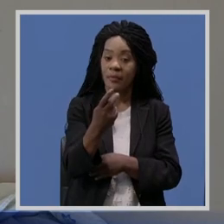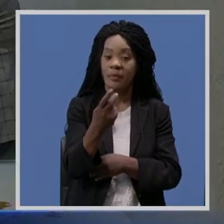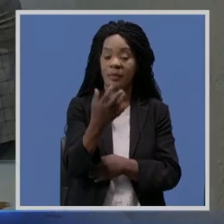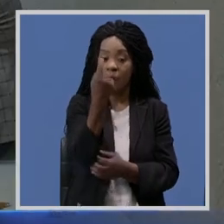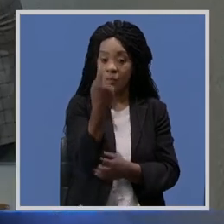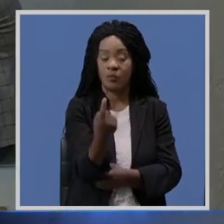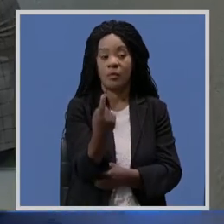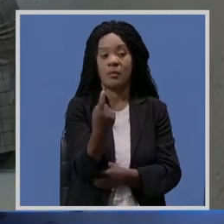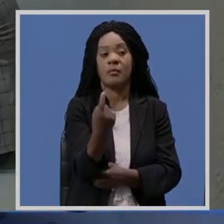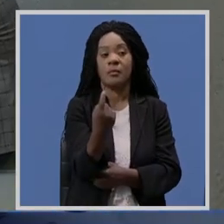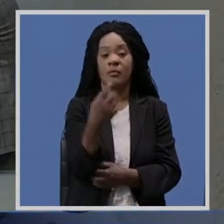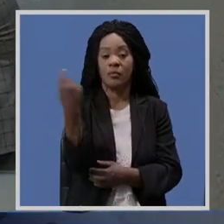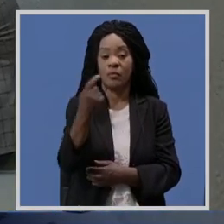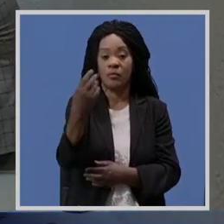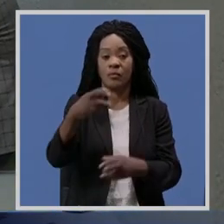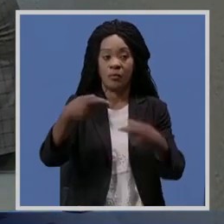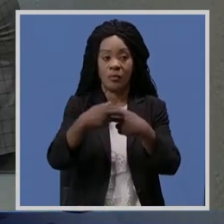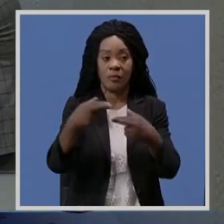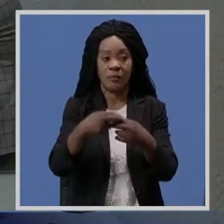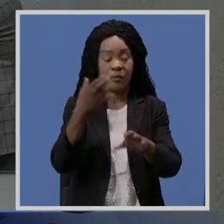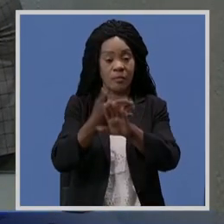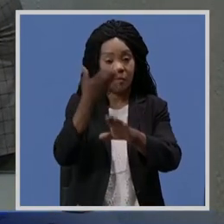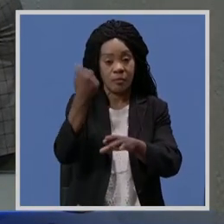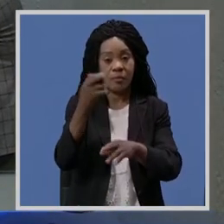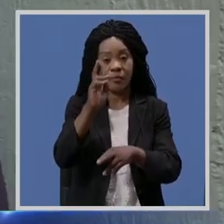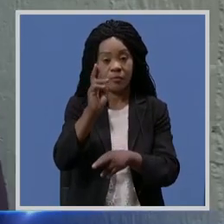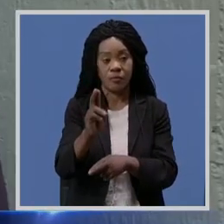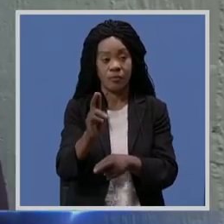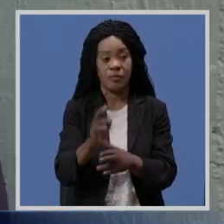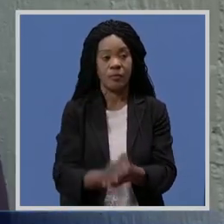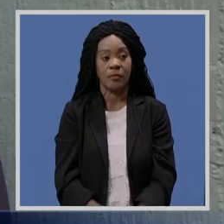us. Other students were found preparing to attend lectures.